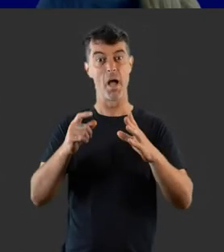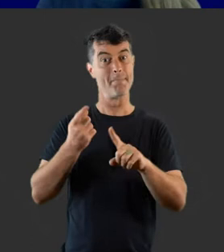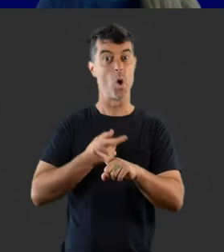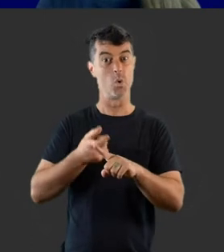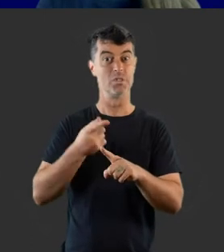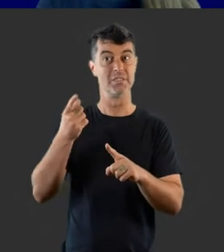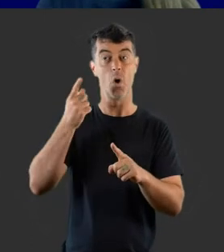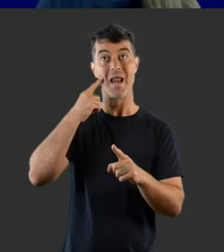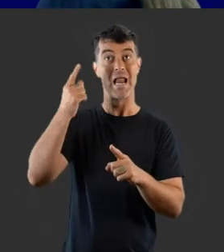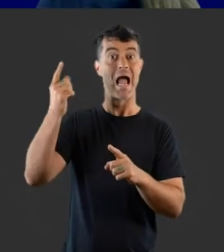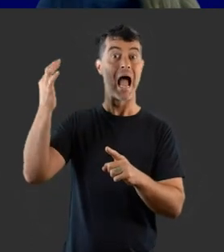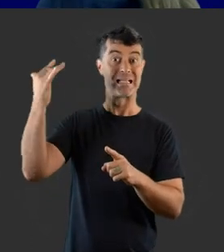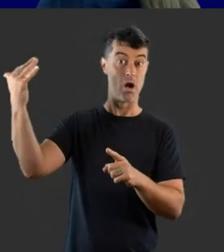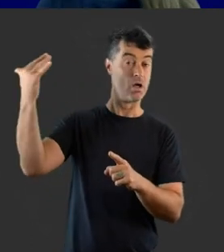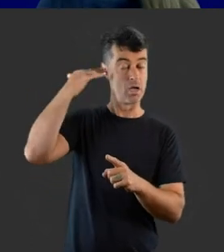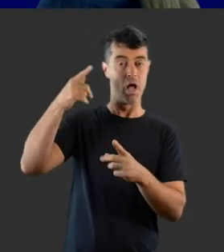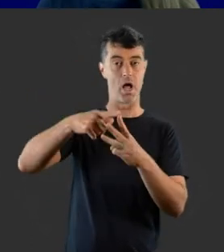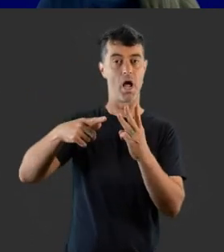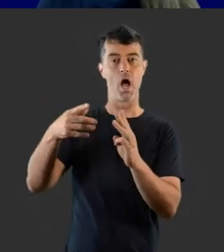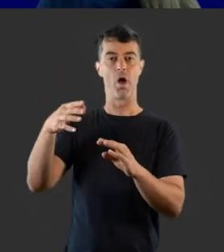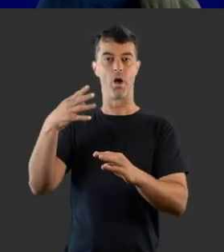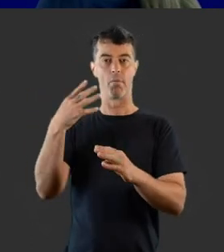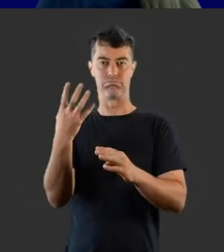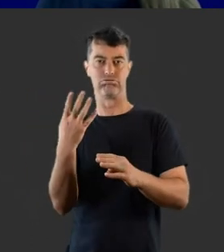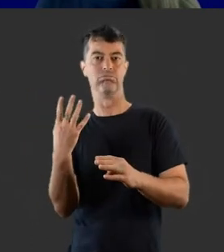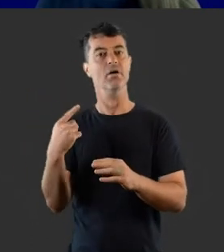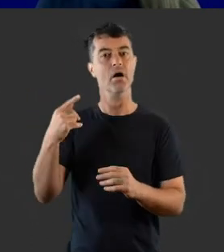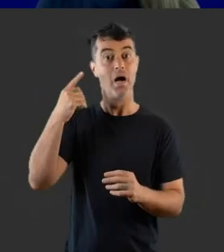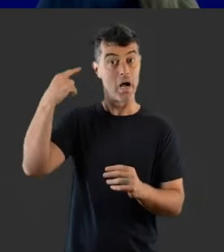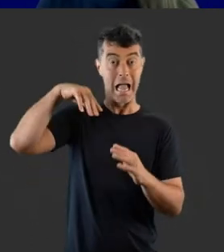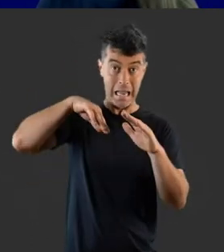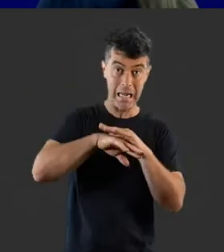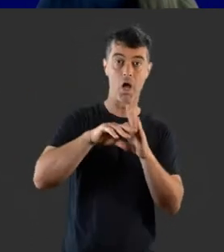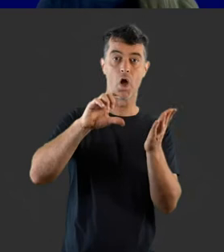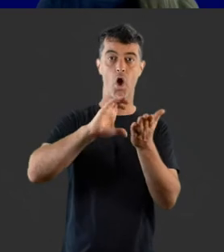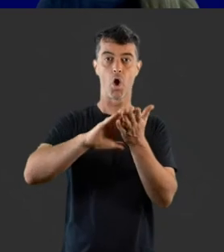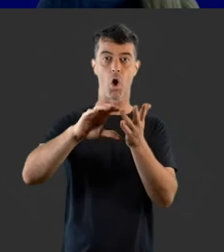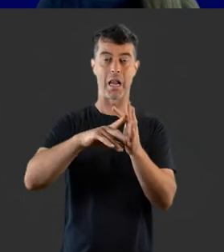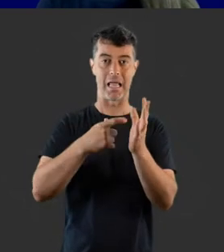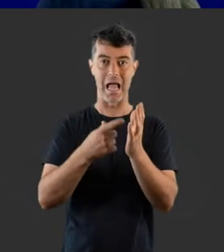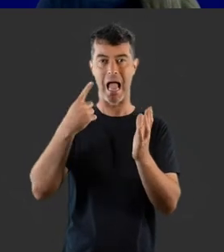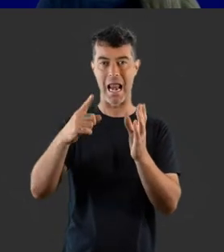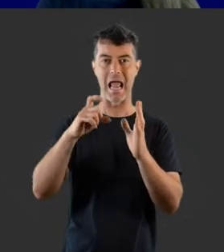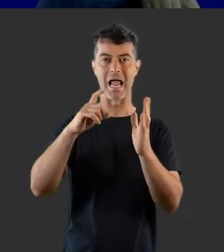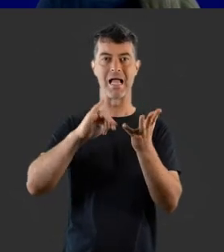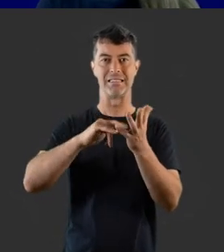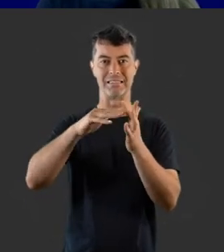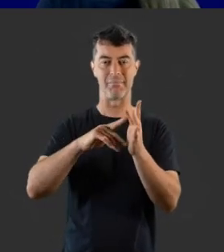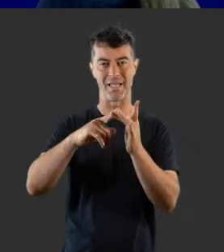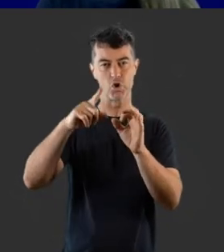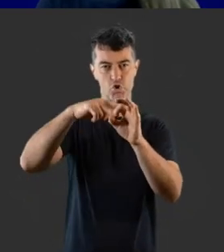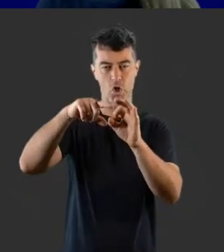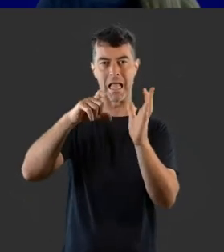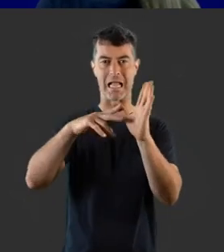These bones move as sound hits the eardrum. The inner ear consists of the cochlea and semicircular canals,